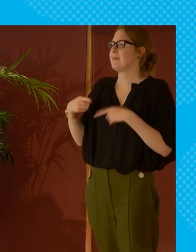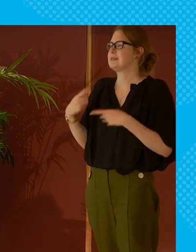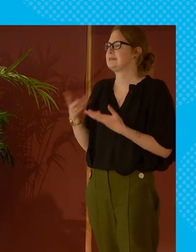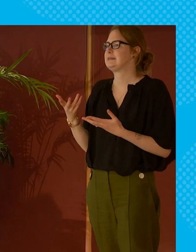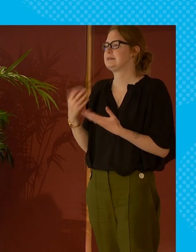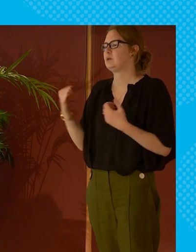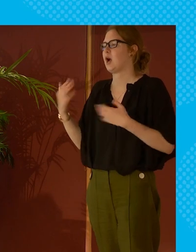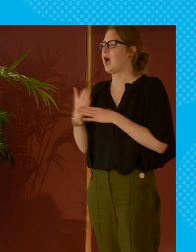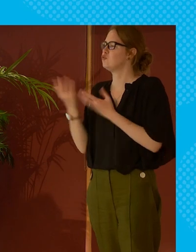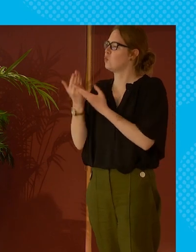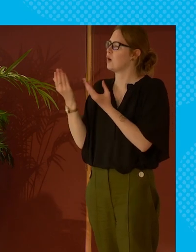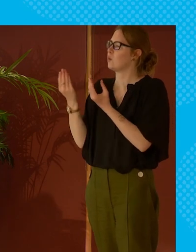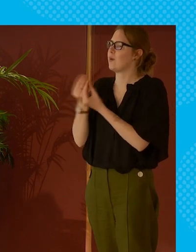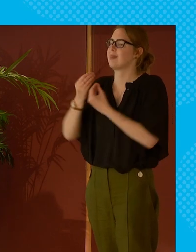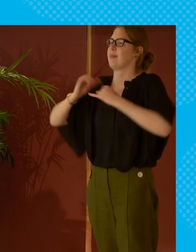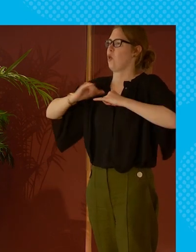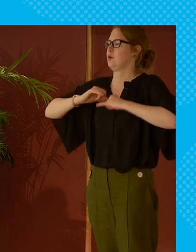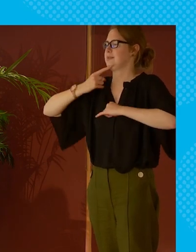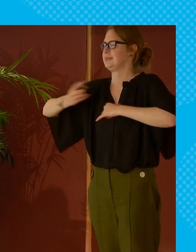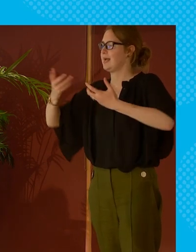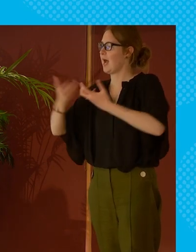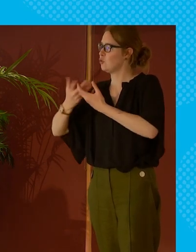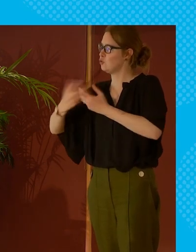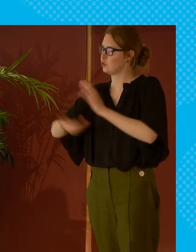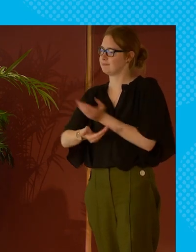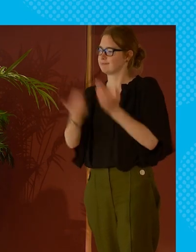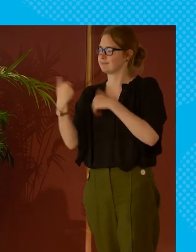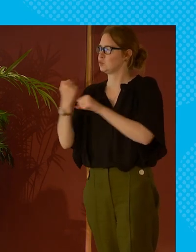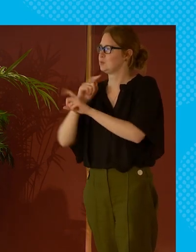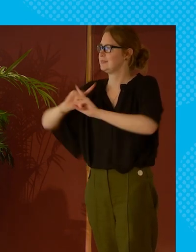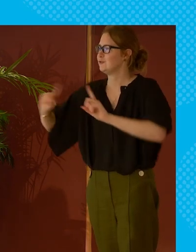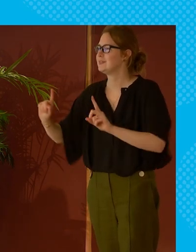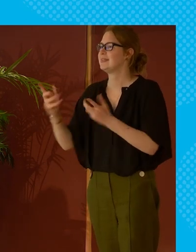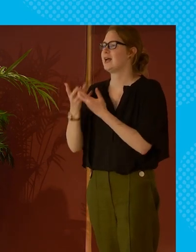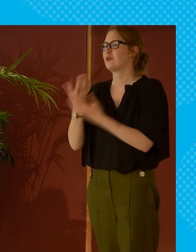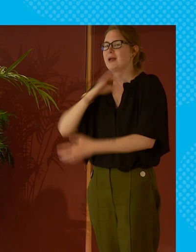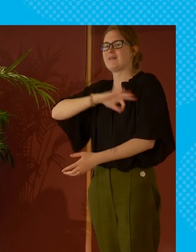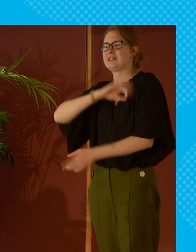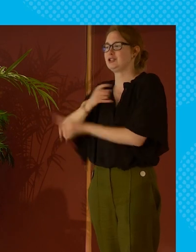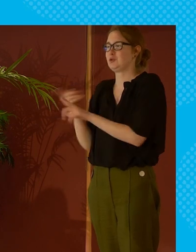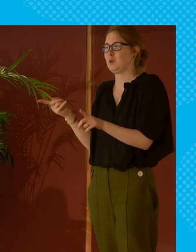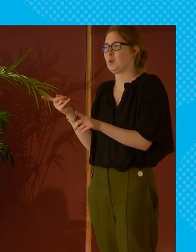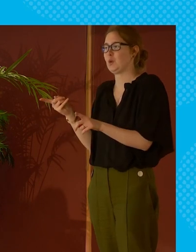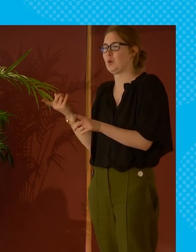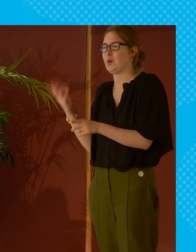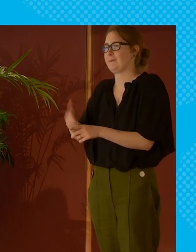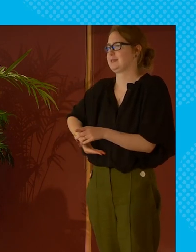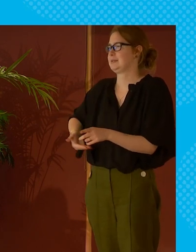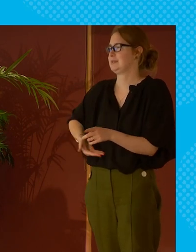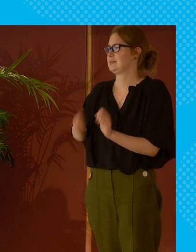ability what work are you doing with employers to say this is how you could be doing it differently and it would be advantageous